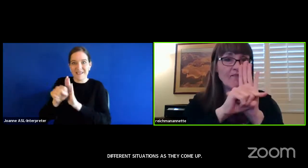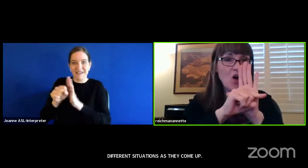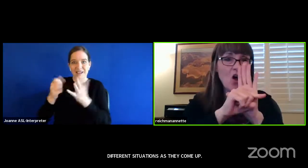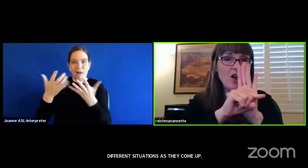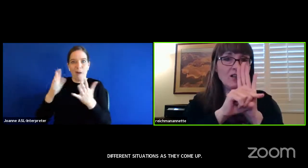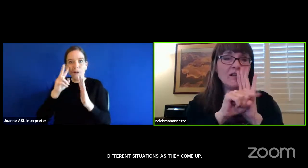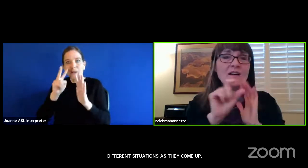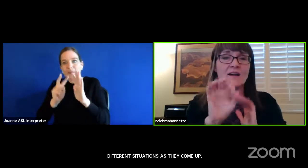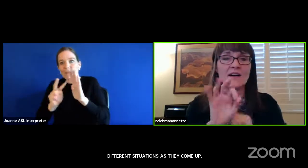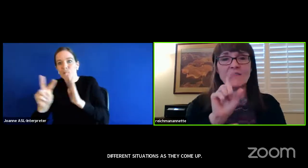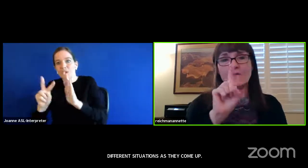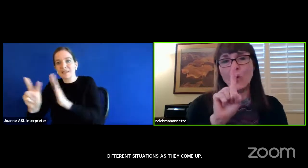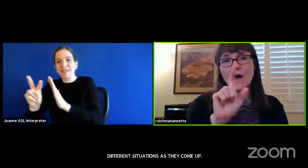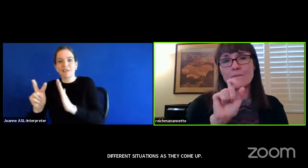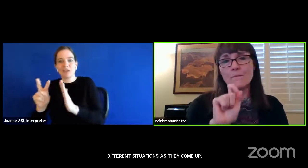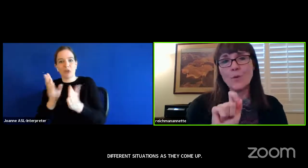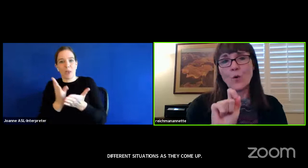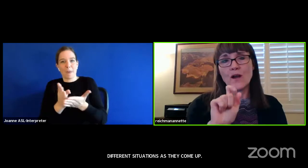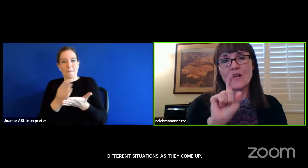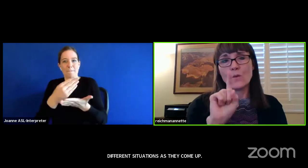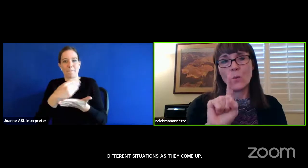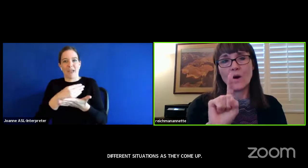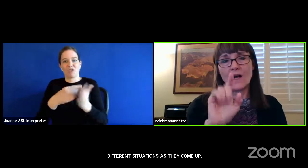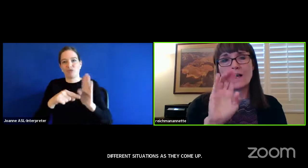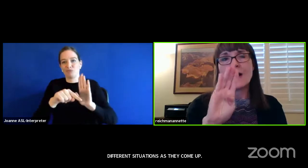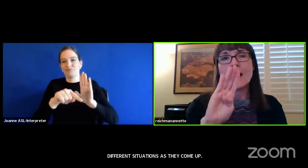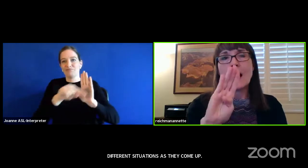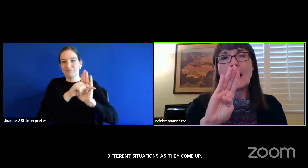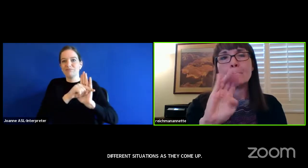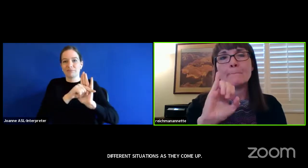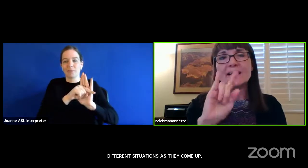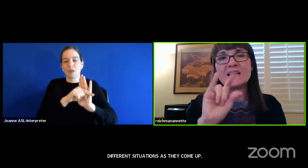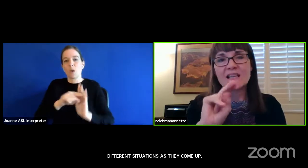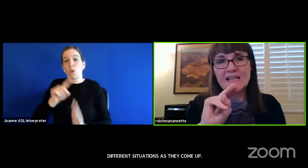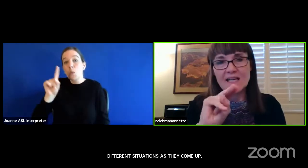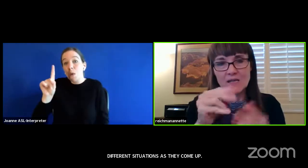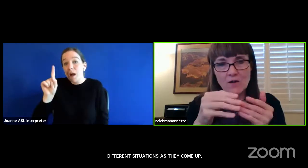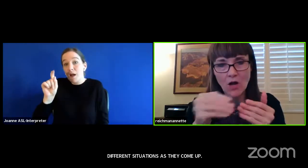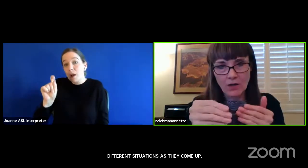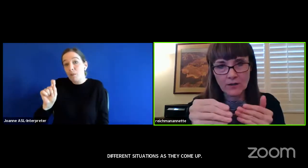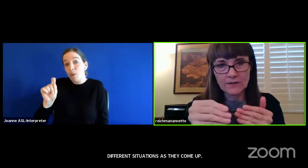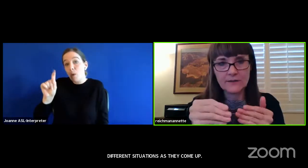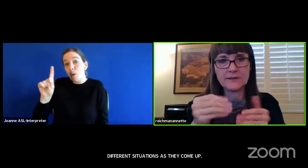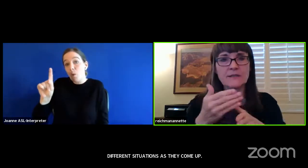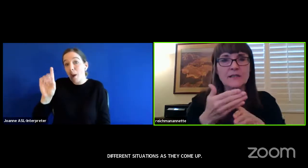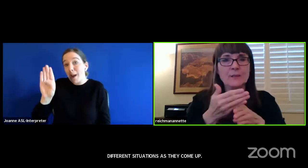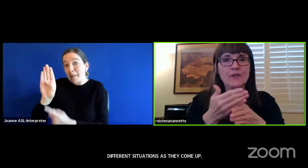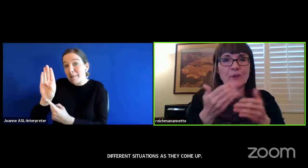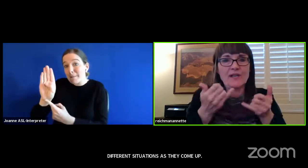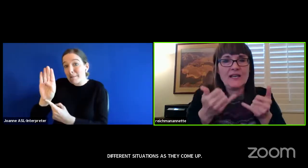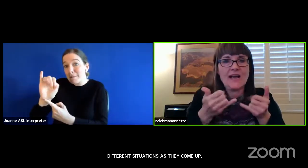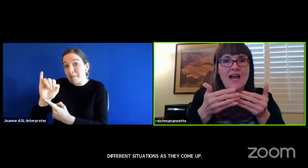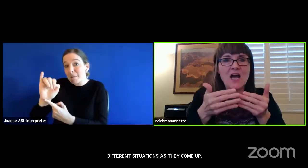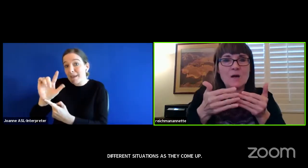shortfall of $1.1 billion between now